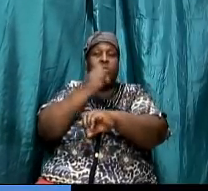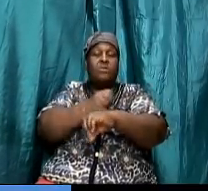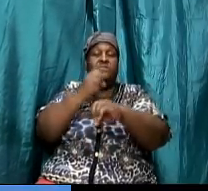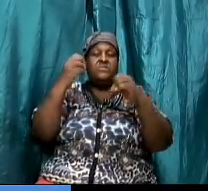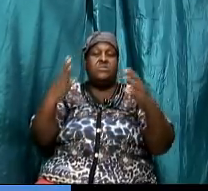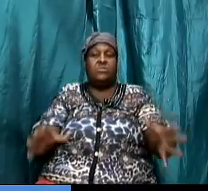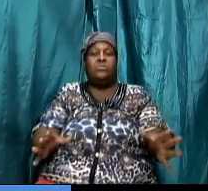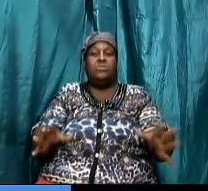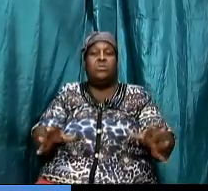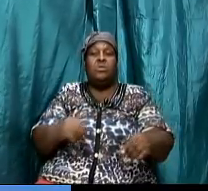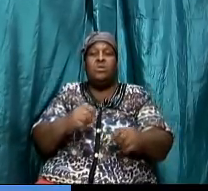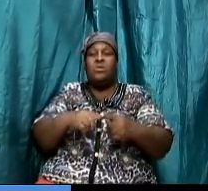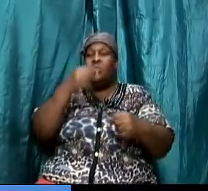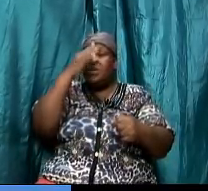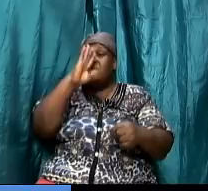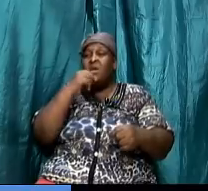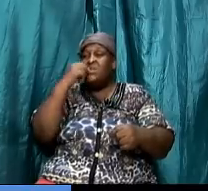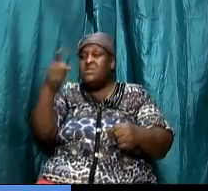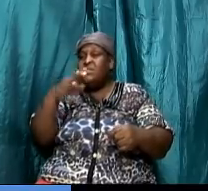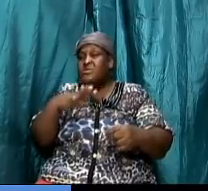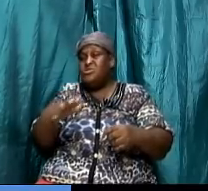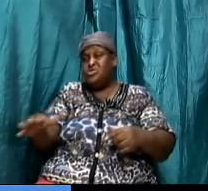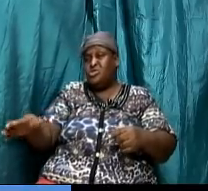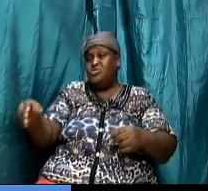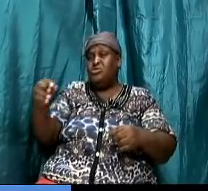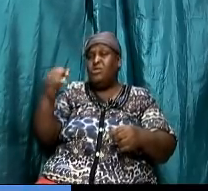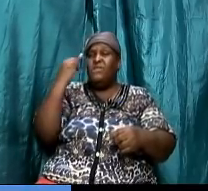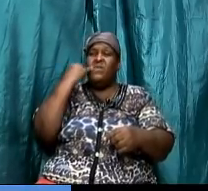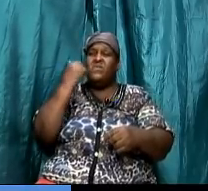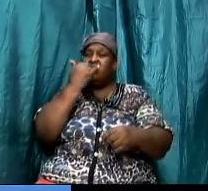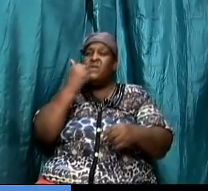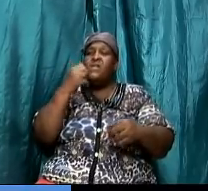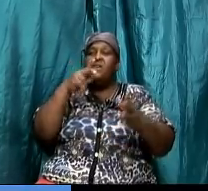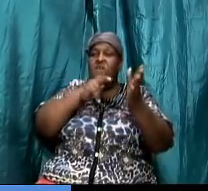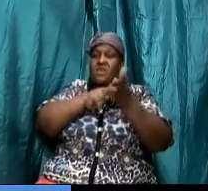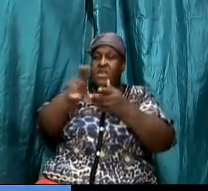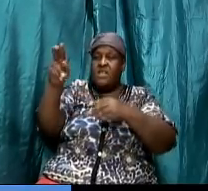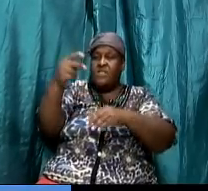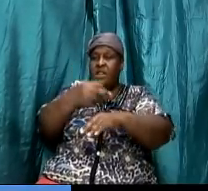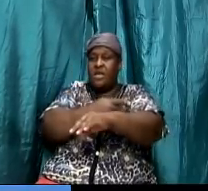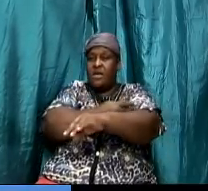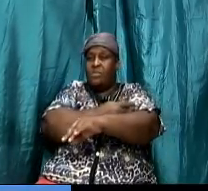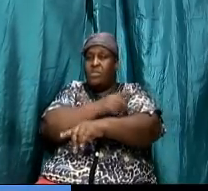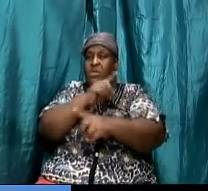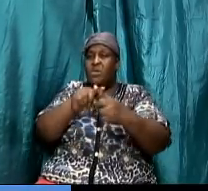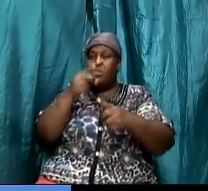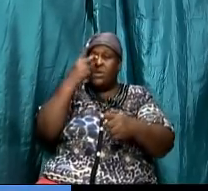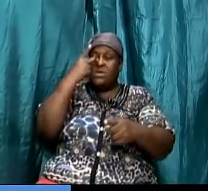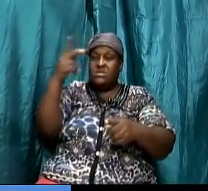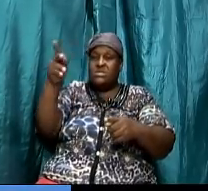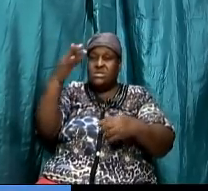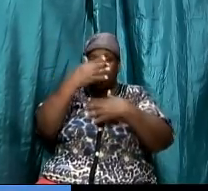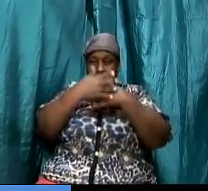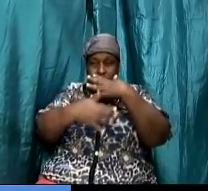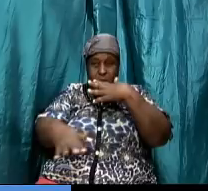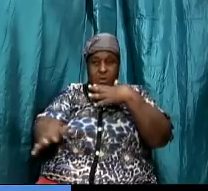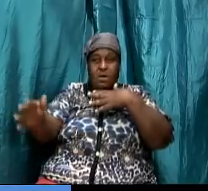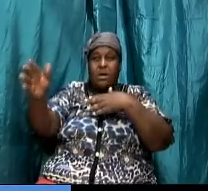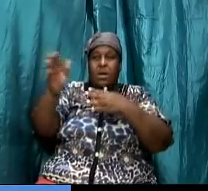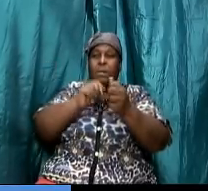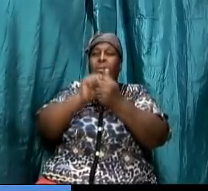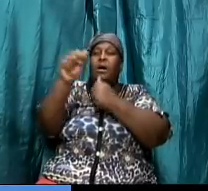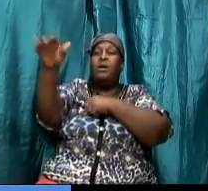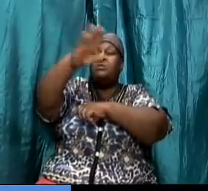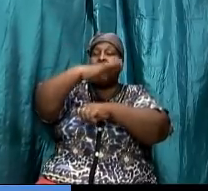so when god told the children of israel to kill that passover lama he said when i see the blood i will pass over you 50 days after